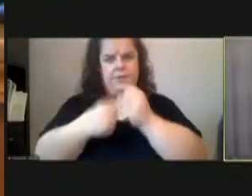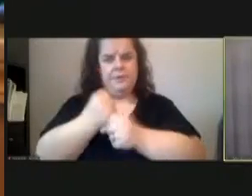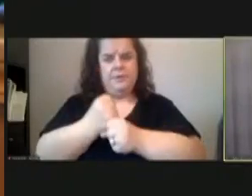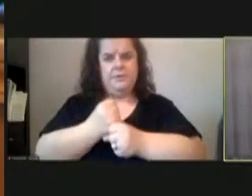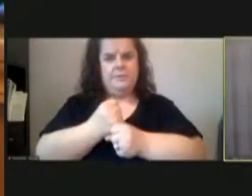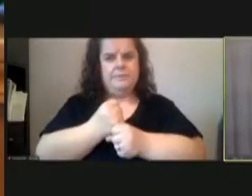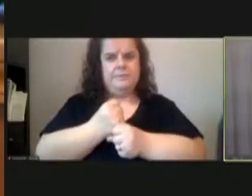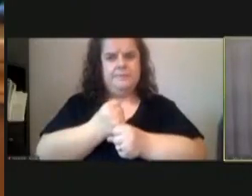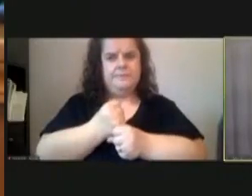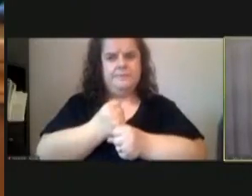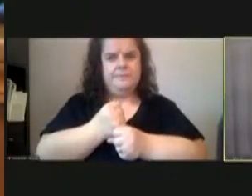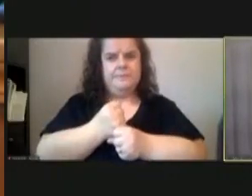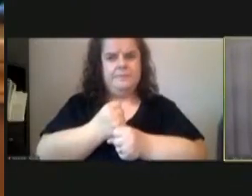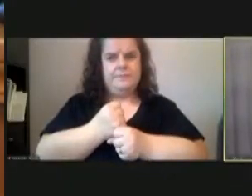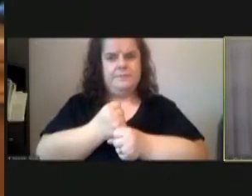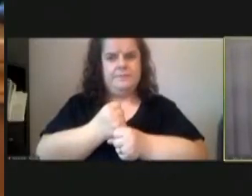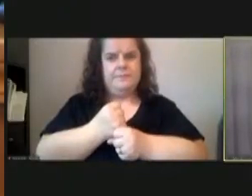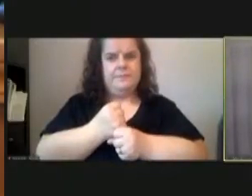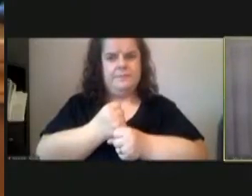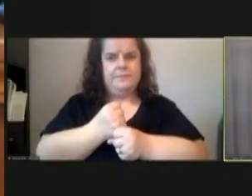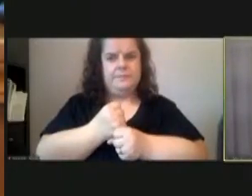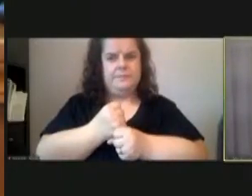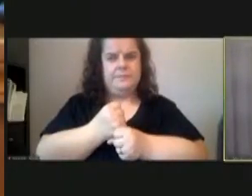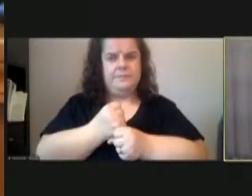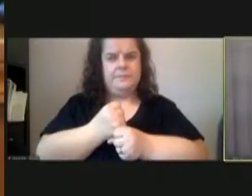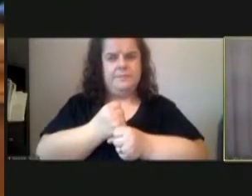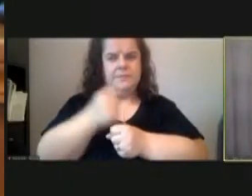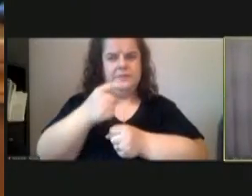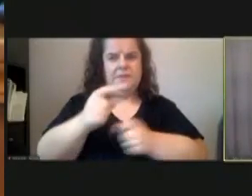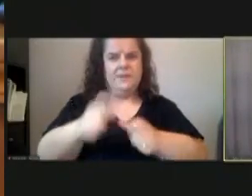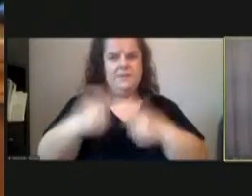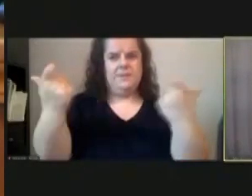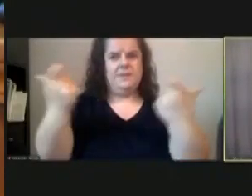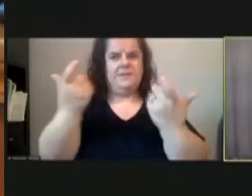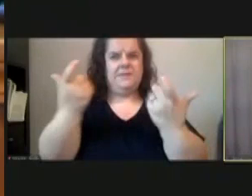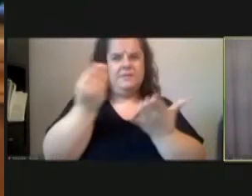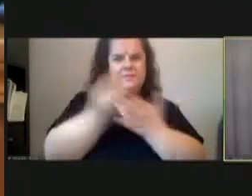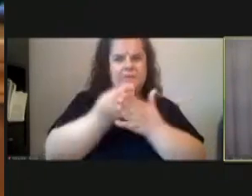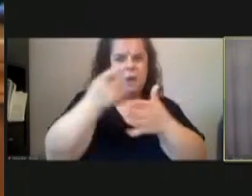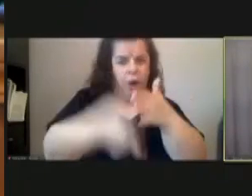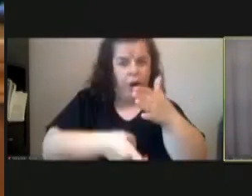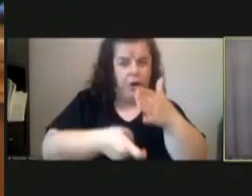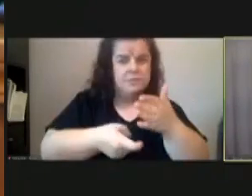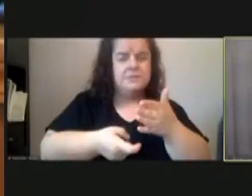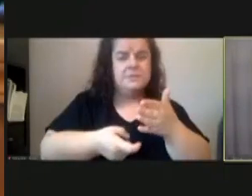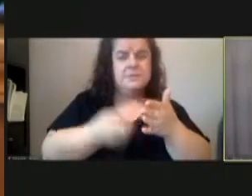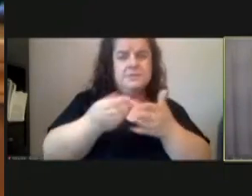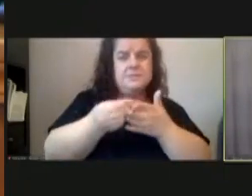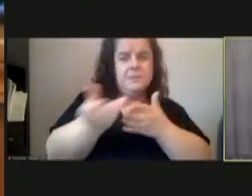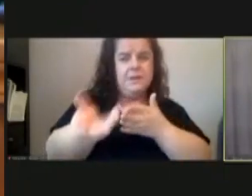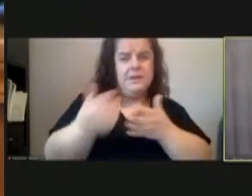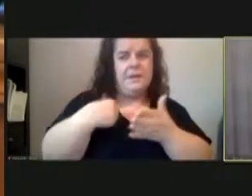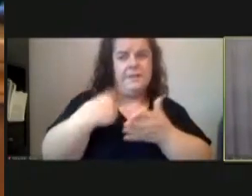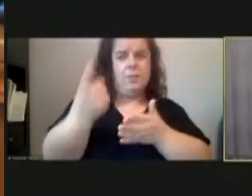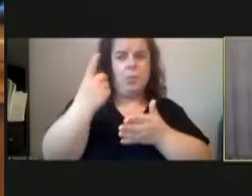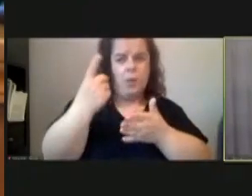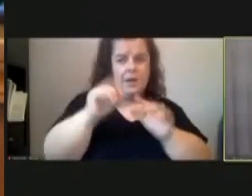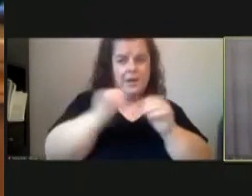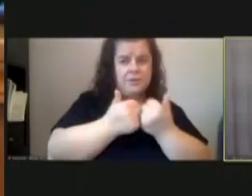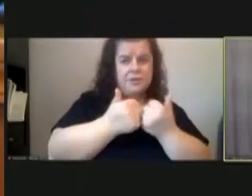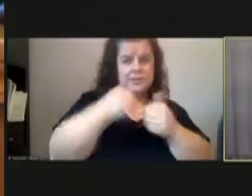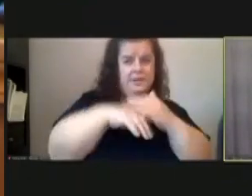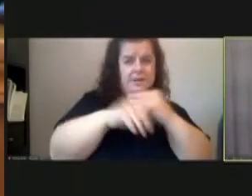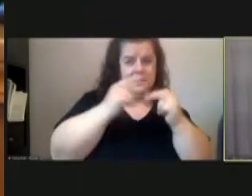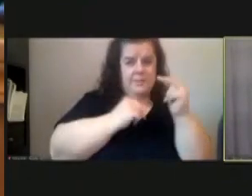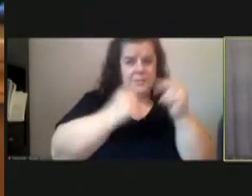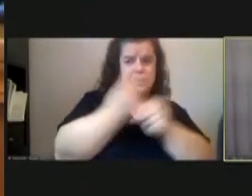and um and so these are significant costs and we only have one agency in the building so we're using a